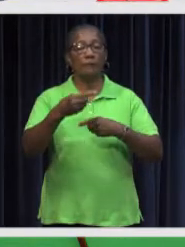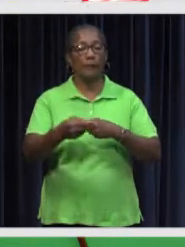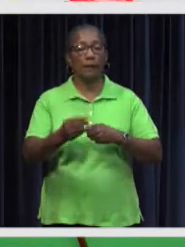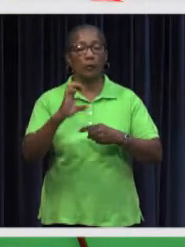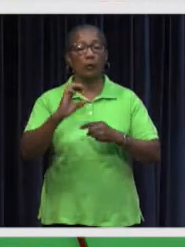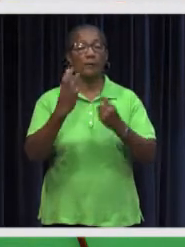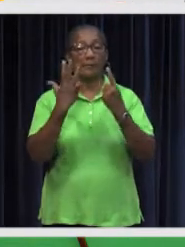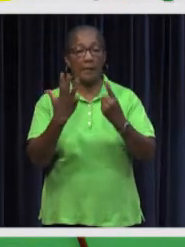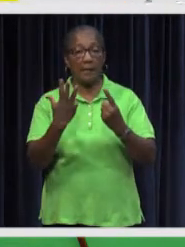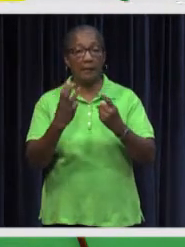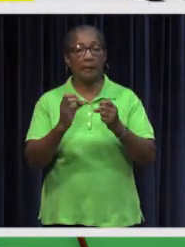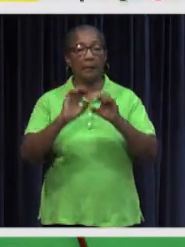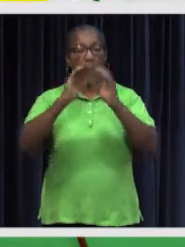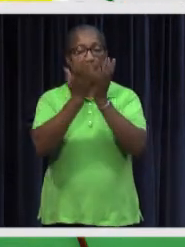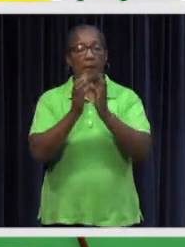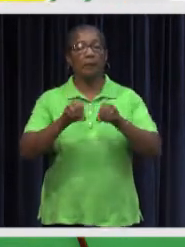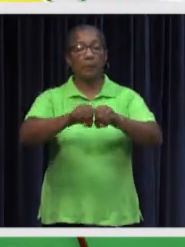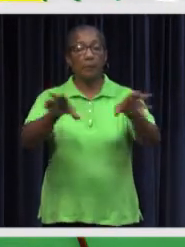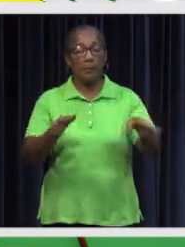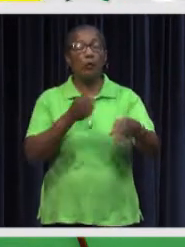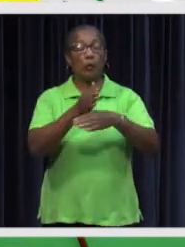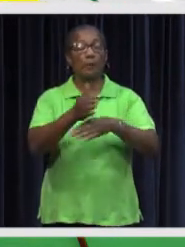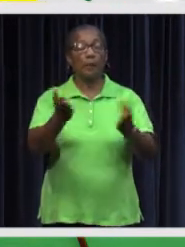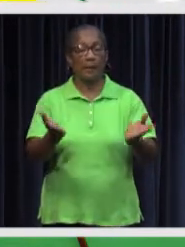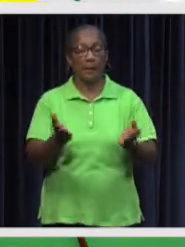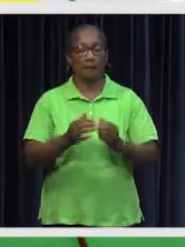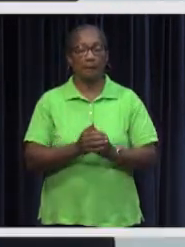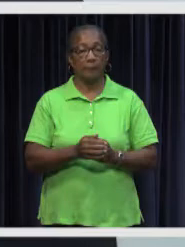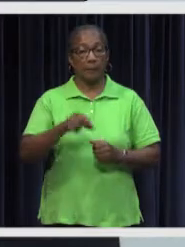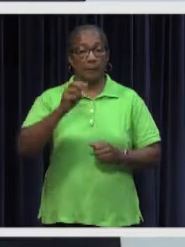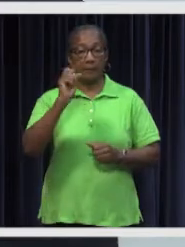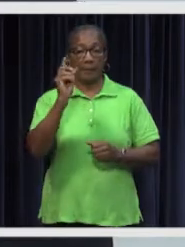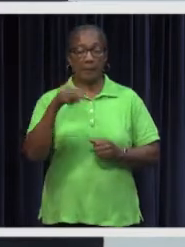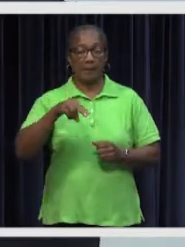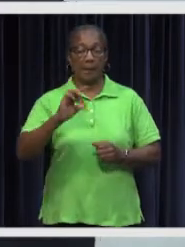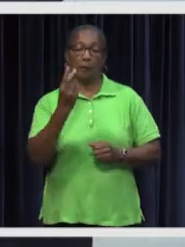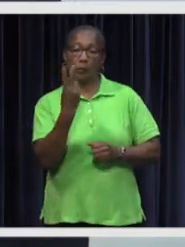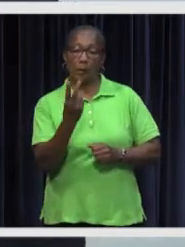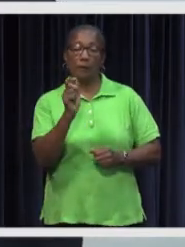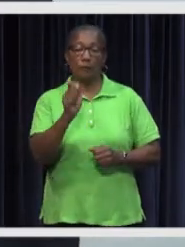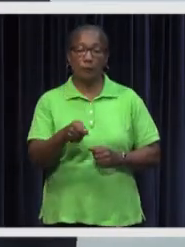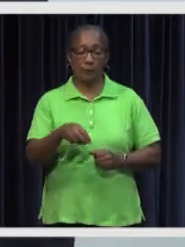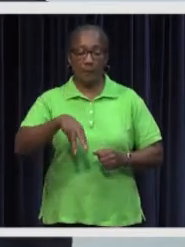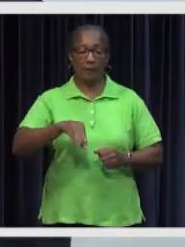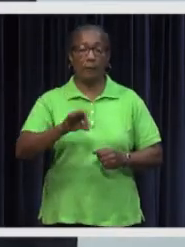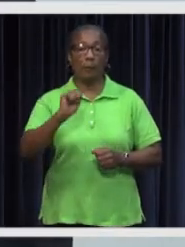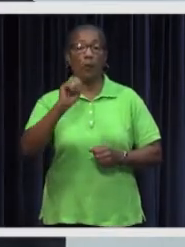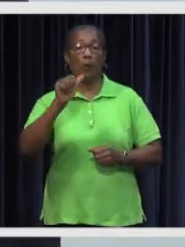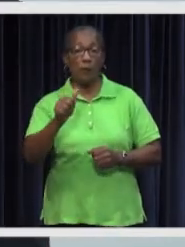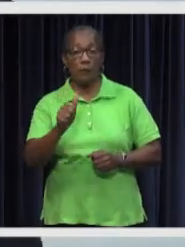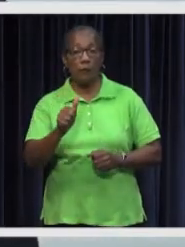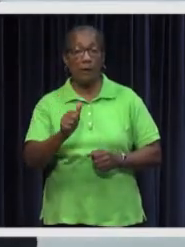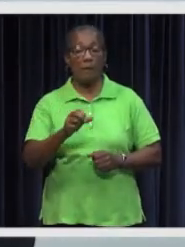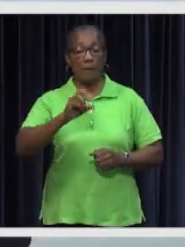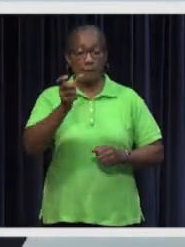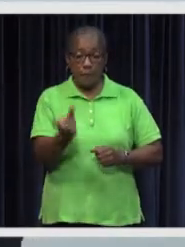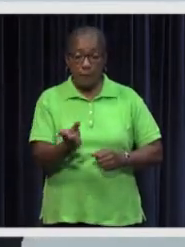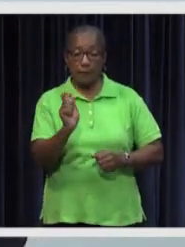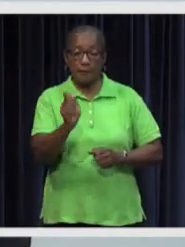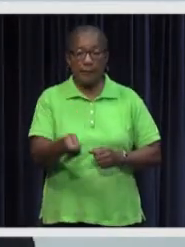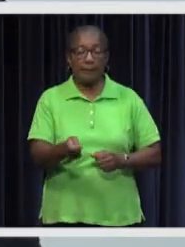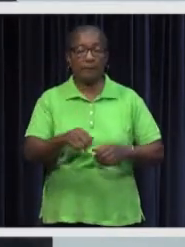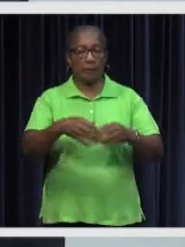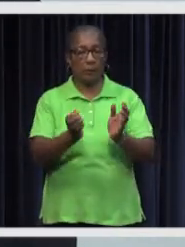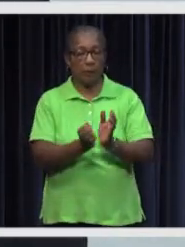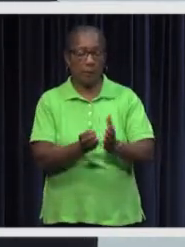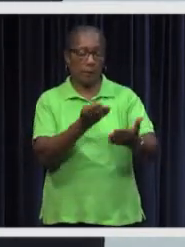medical and economic effects of the COVID-19 pandemic. As chairman of the Committee of Rapporteurs, the Deputy Speaker of